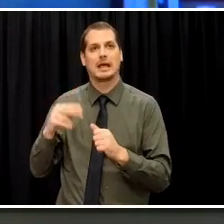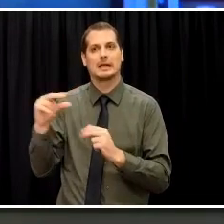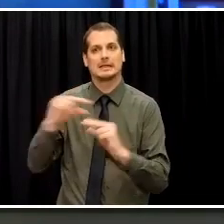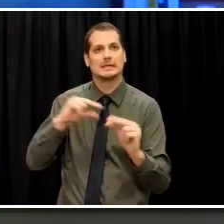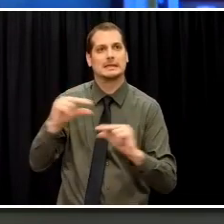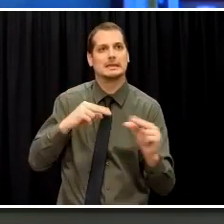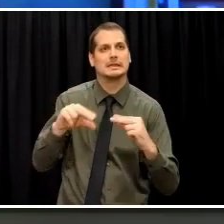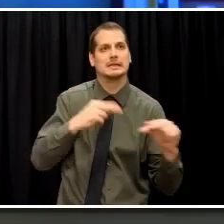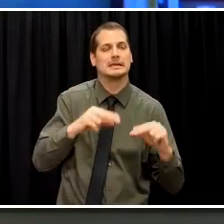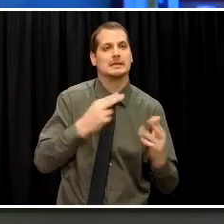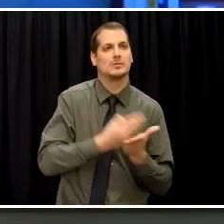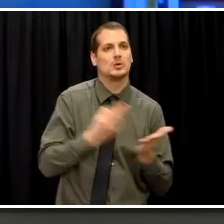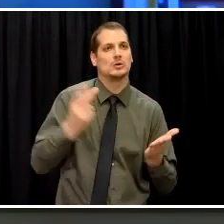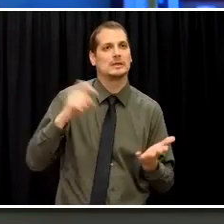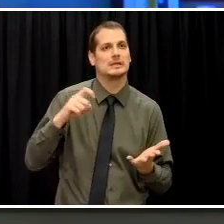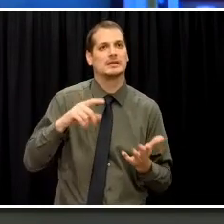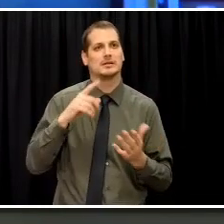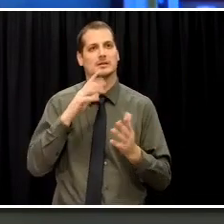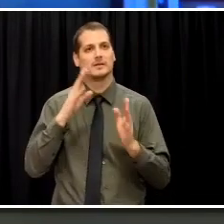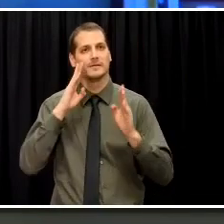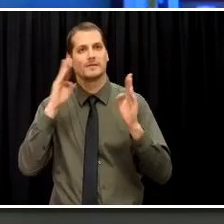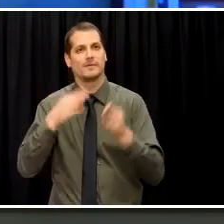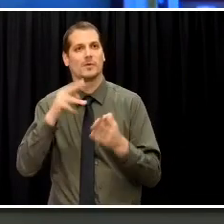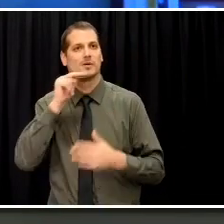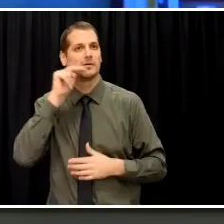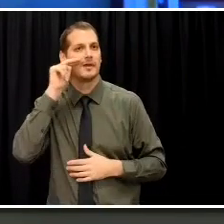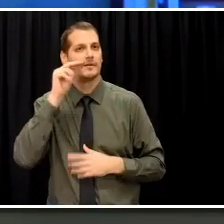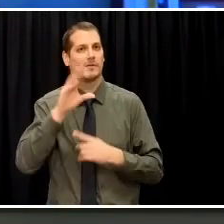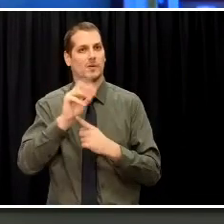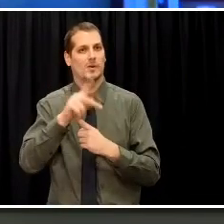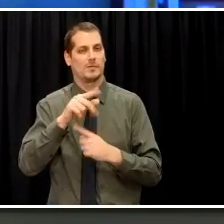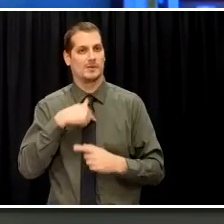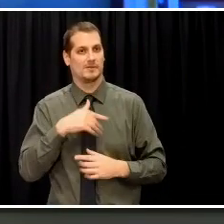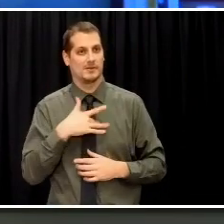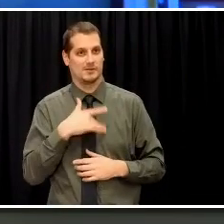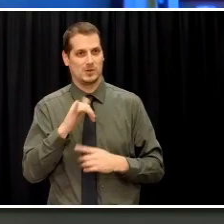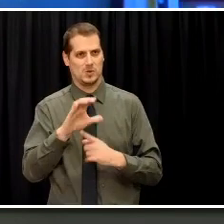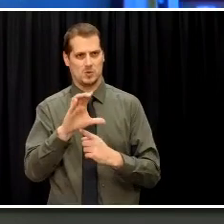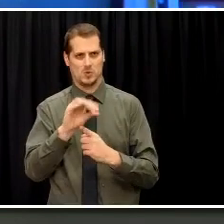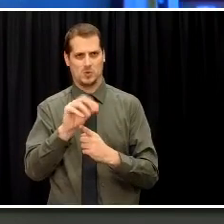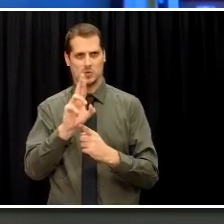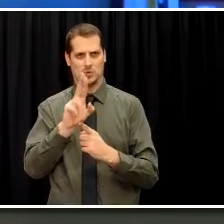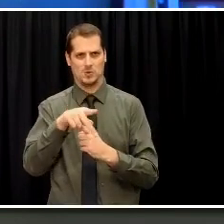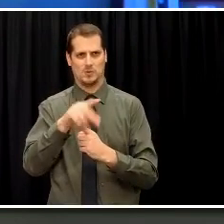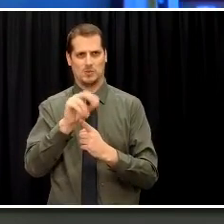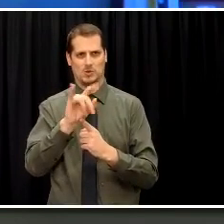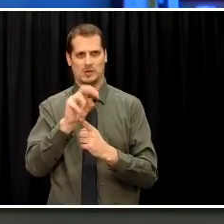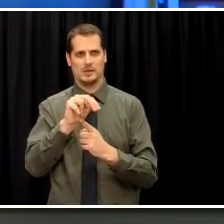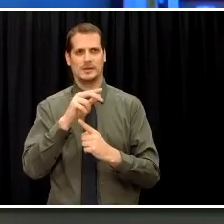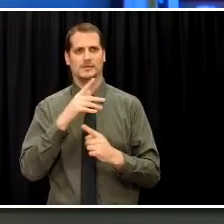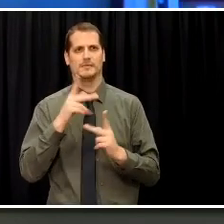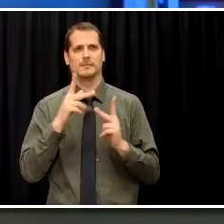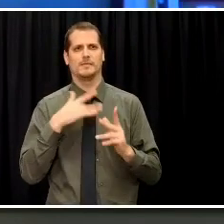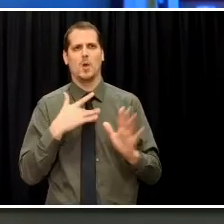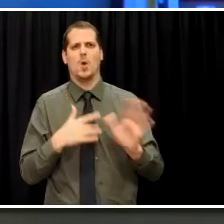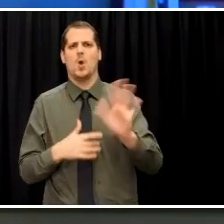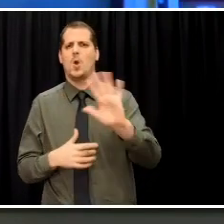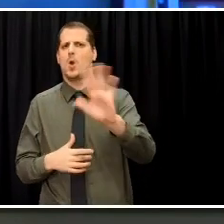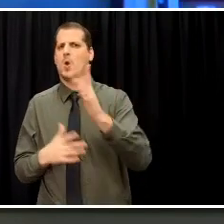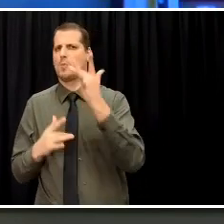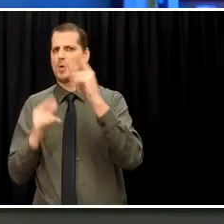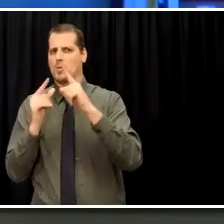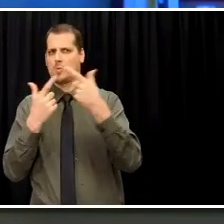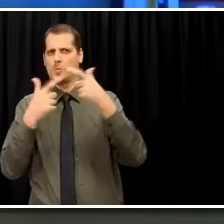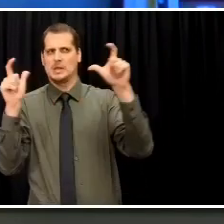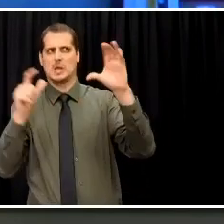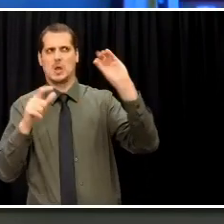there's been so much focus on ANCs. I think just the word corporation kind of triggers a lot of people, but they're